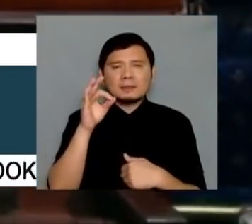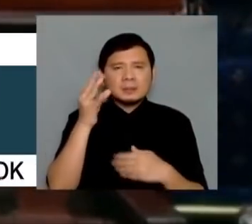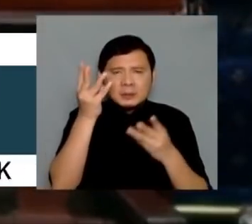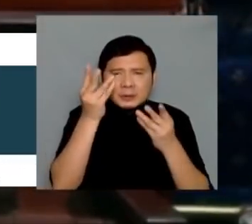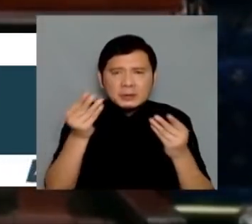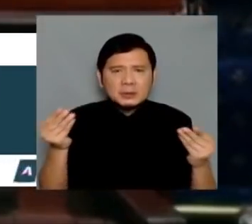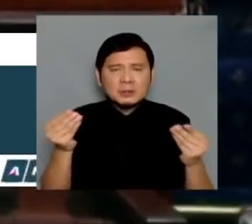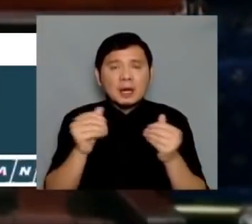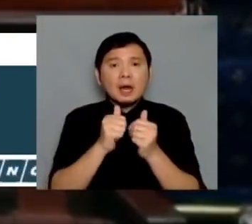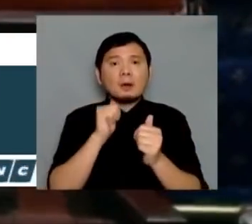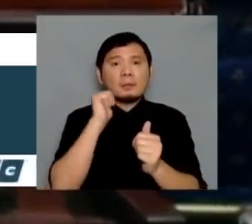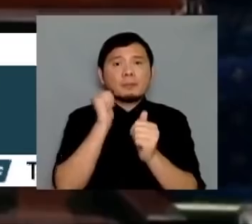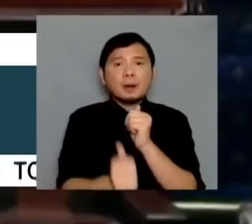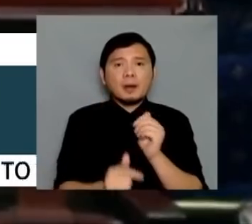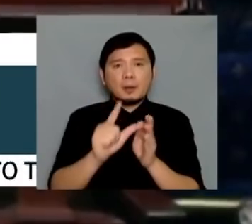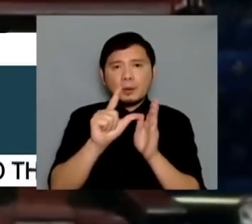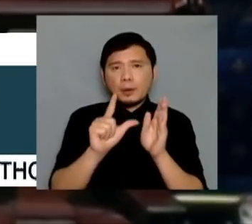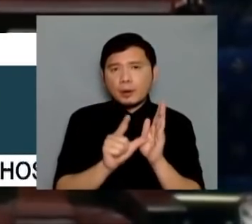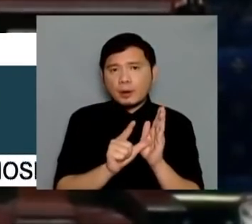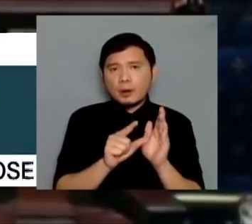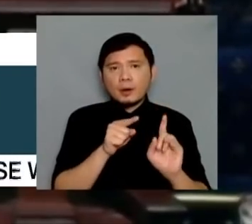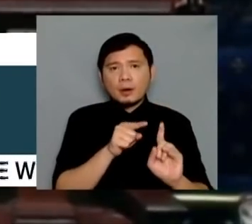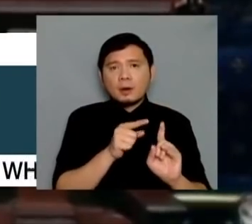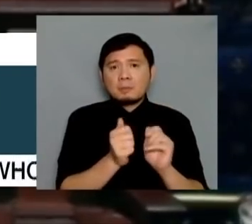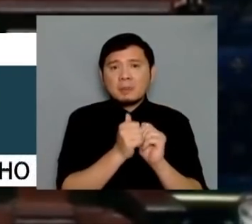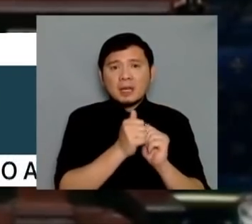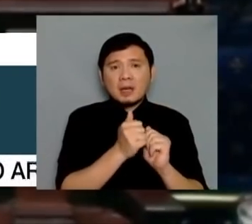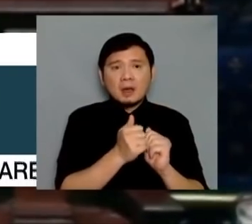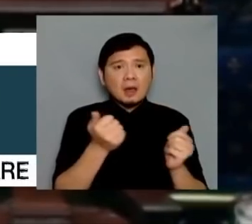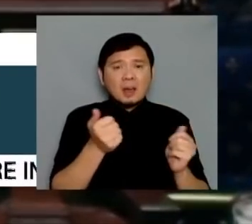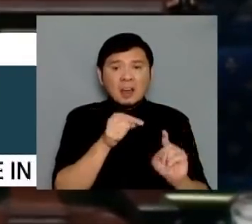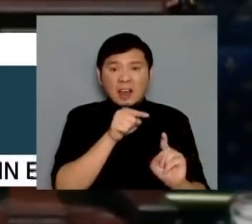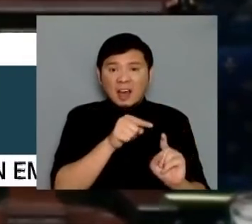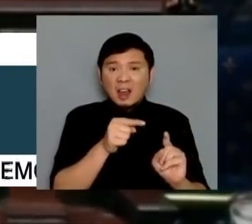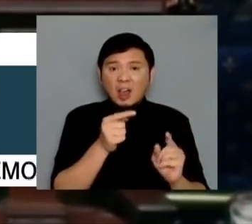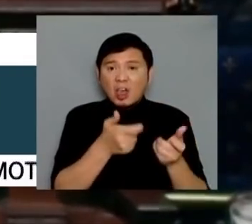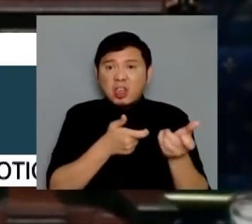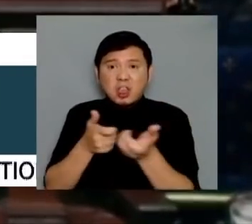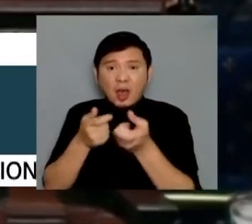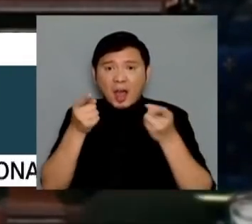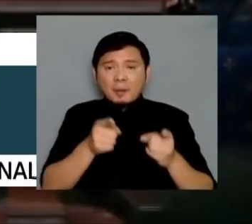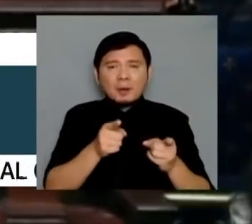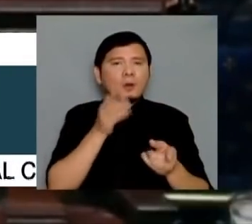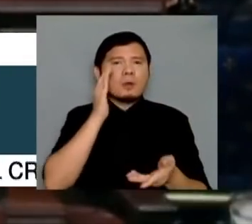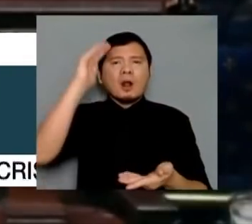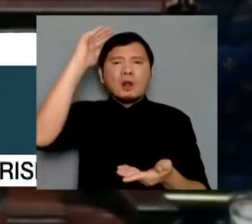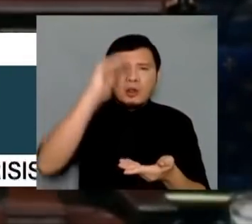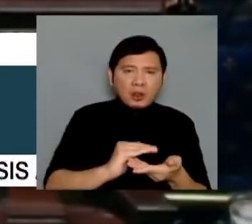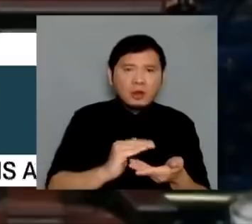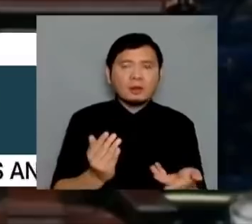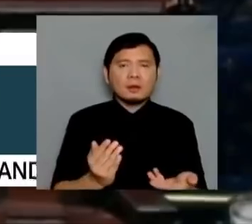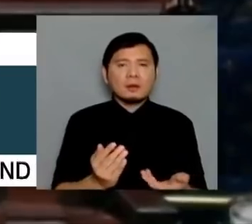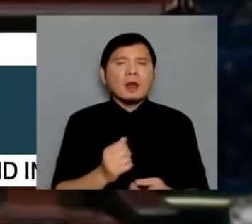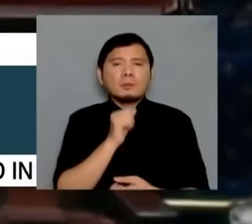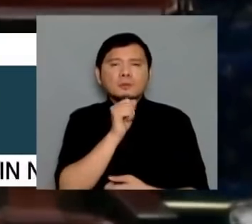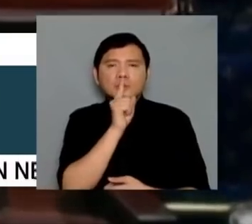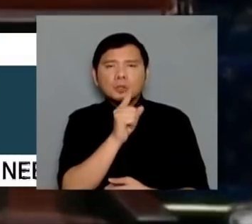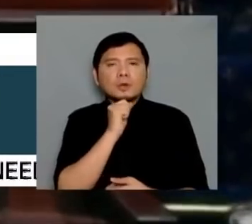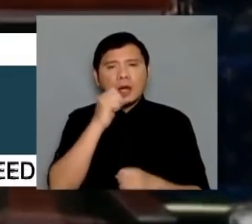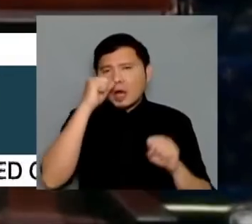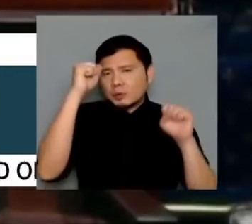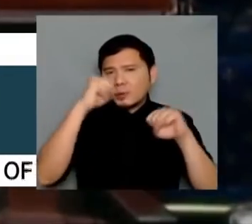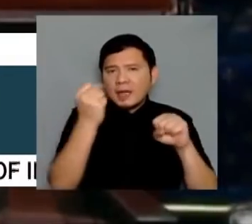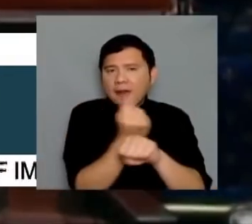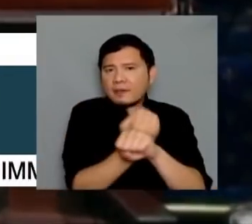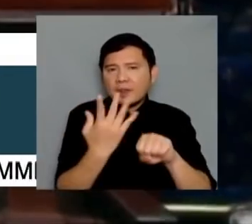pass laws that make this less likely. I understand my Republican colleagues will not agree to everything that I may support, but there